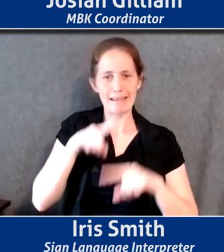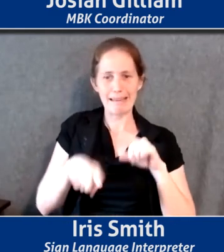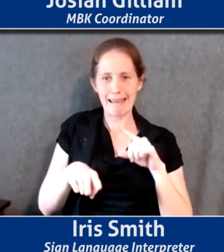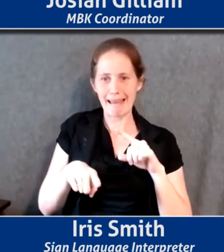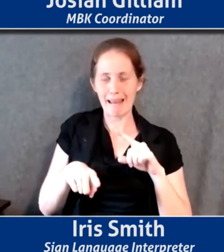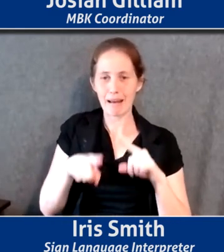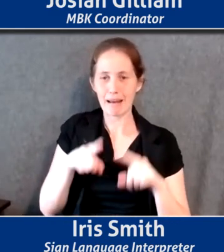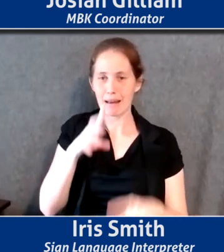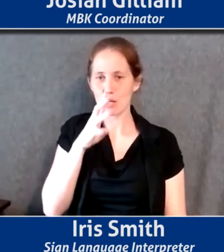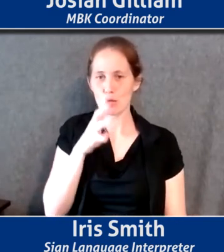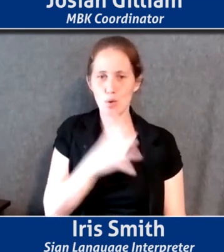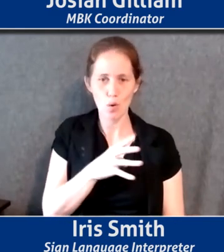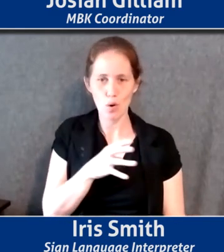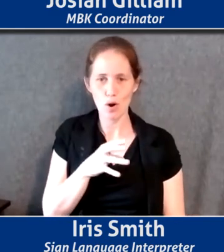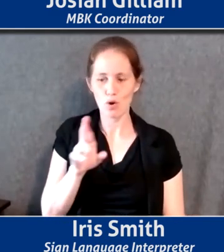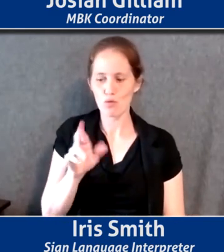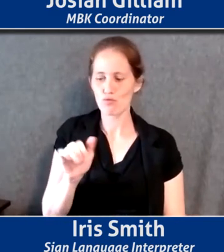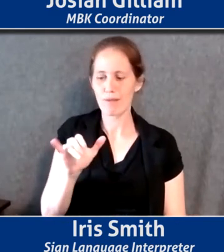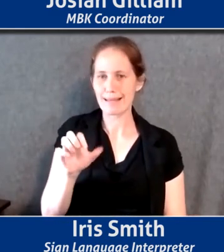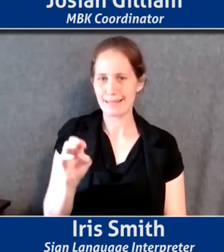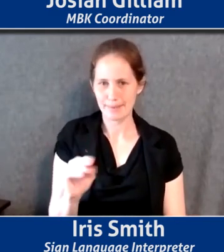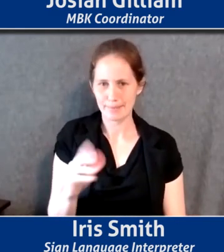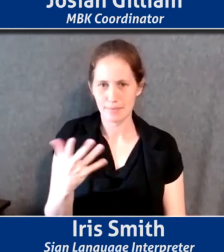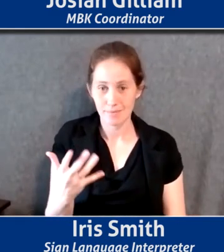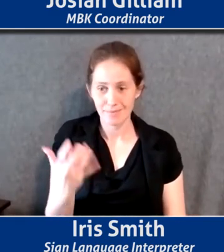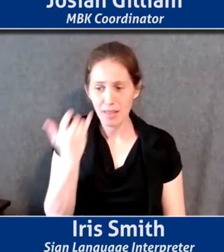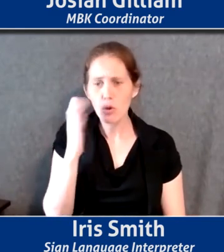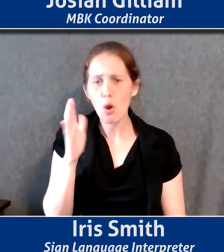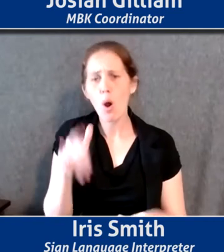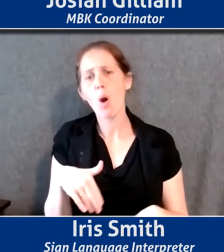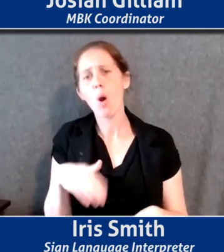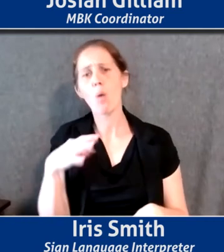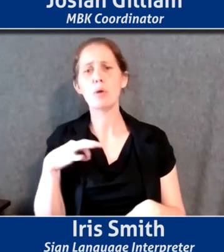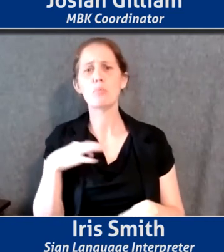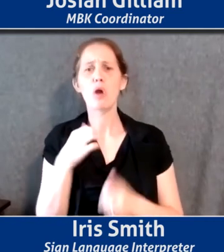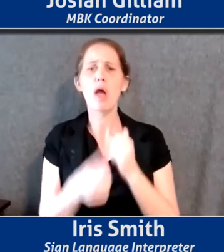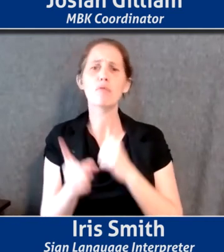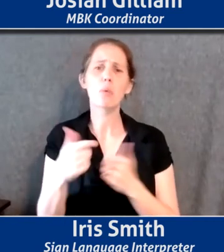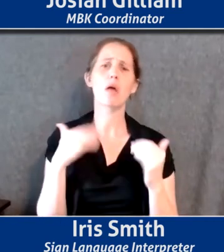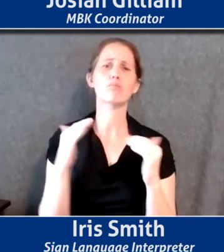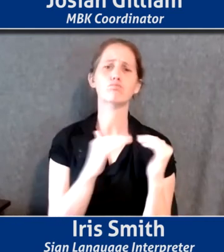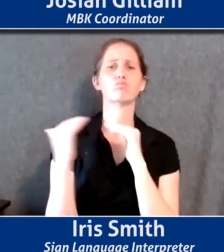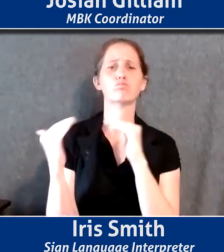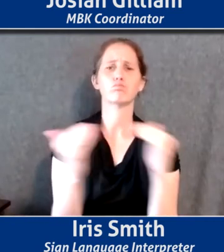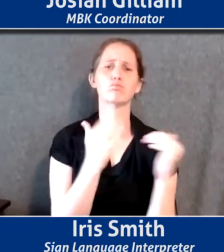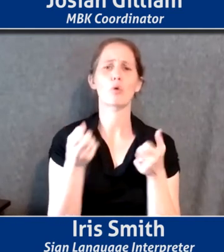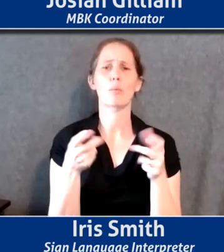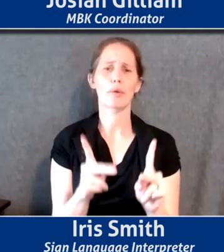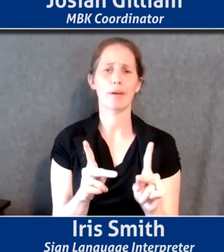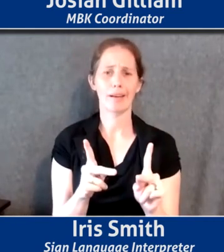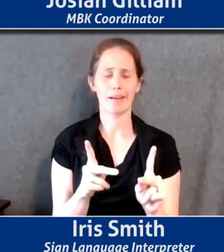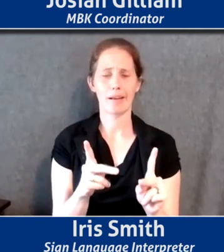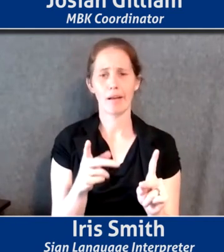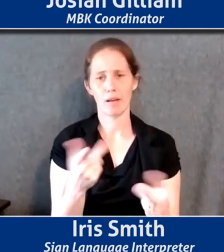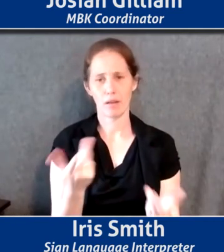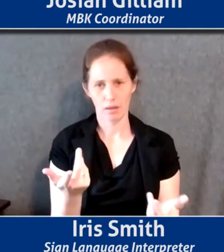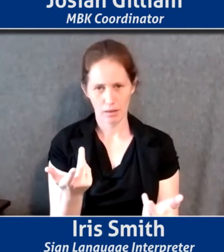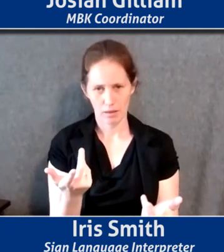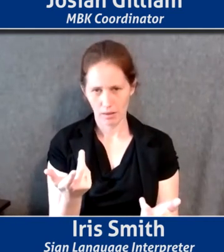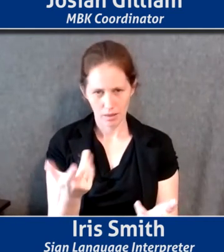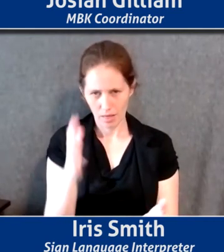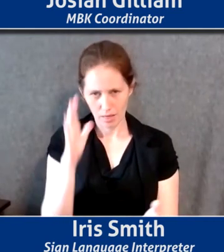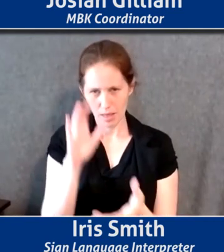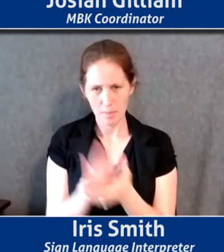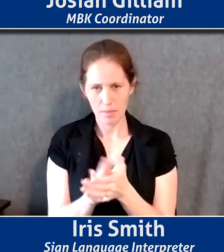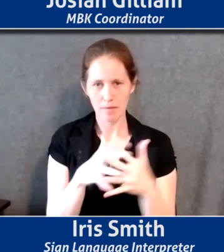racism. Anyone who tries to say in Pittsburgh, everyone has an equal shot who believes in the myth of meritocracy, the